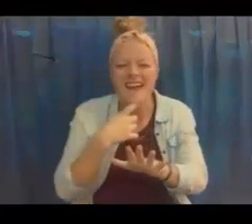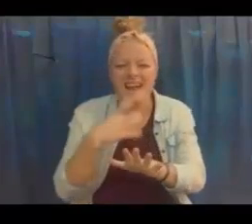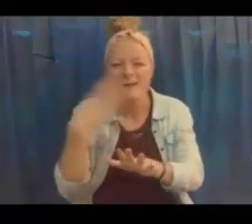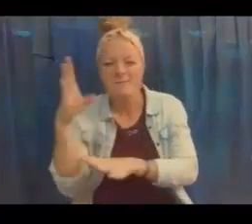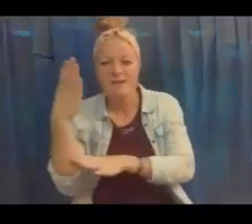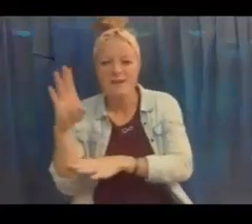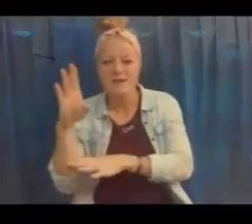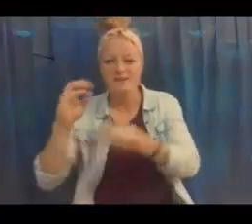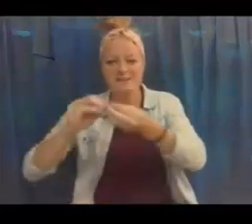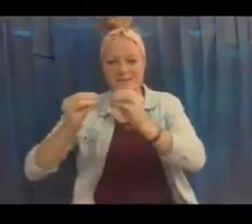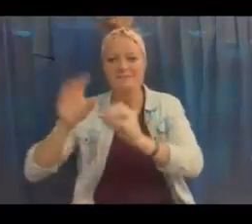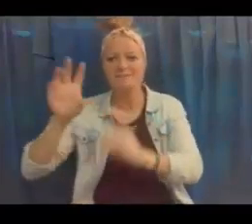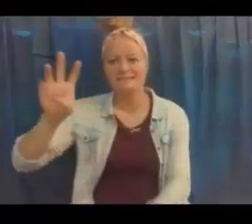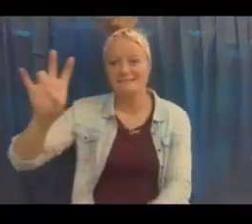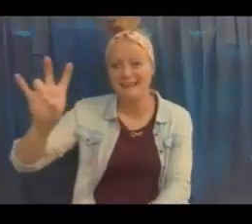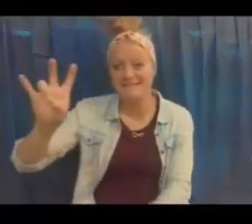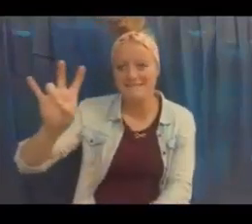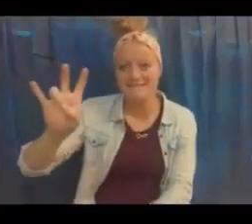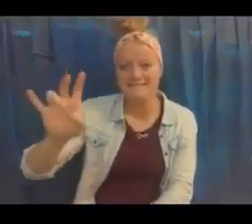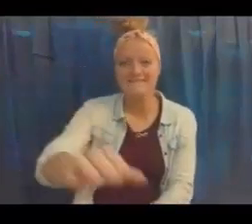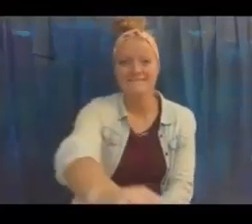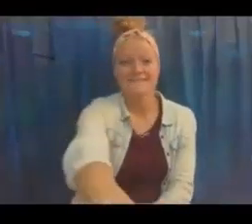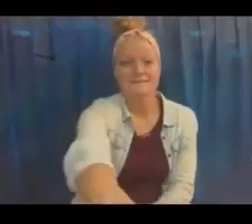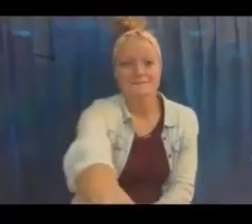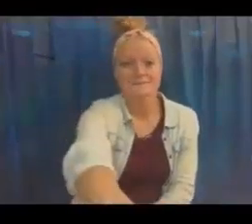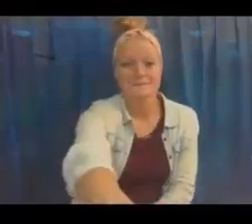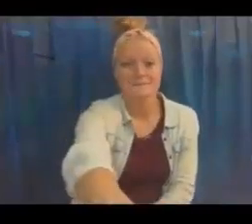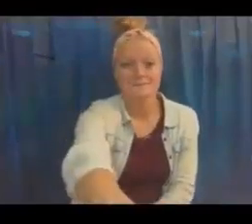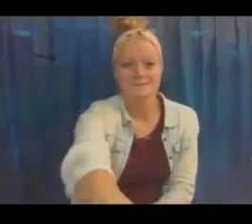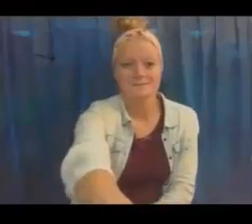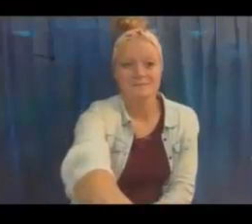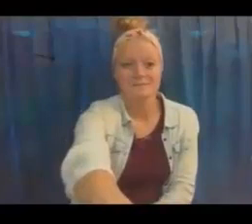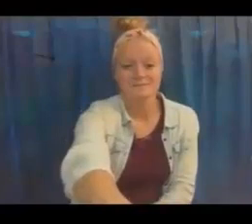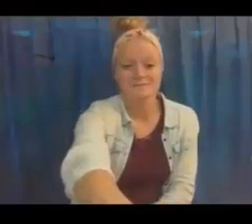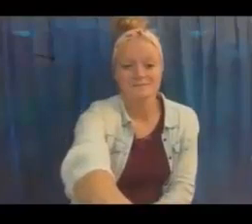This car is red and blue, number 67.